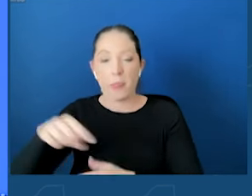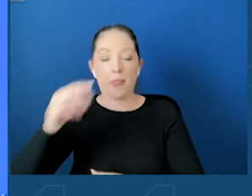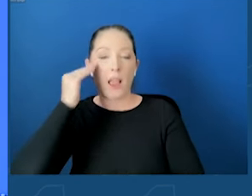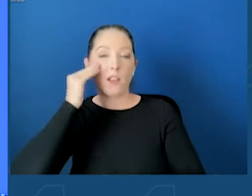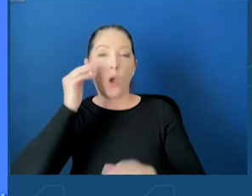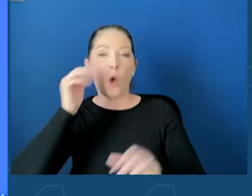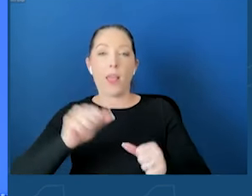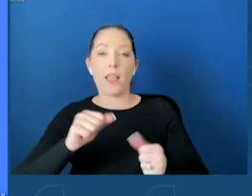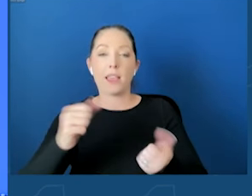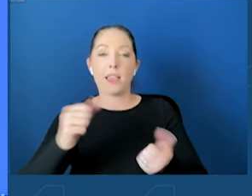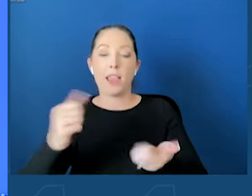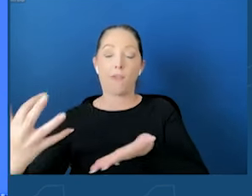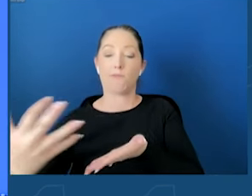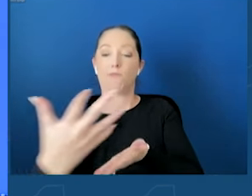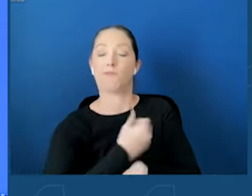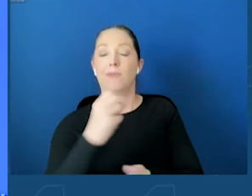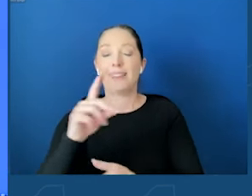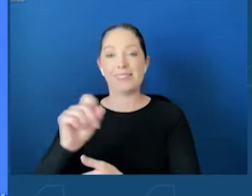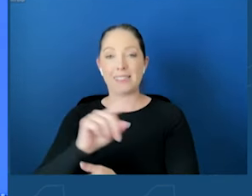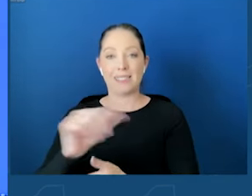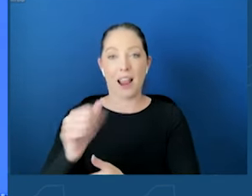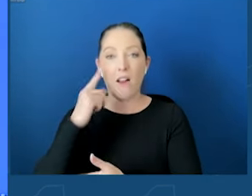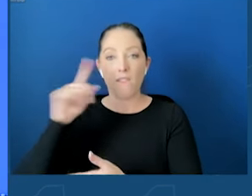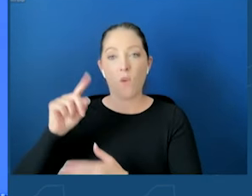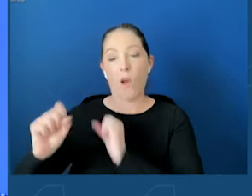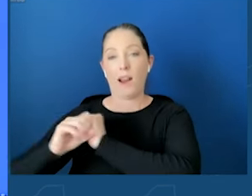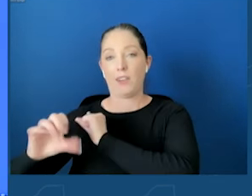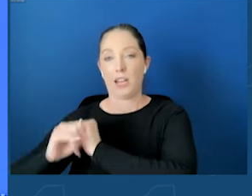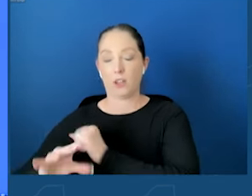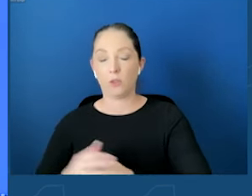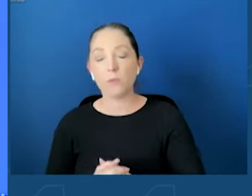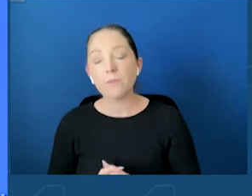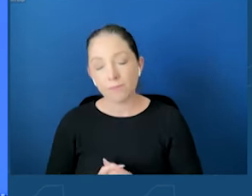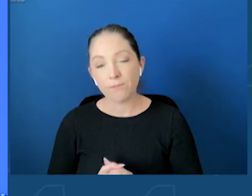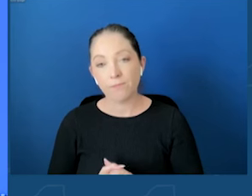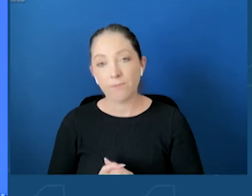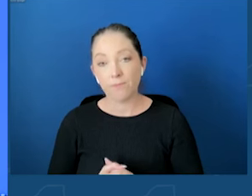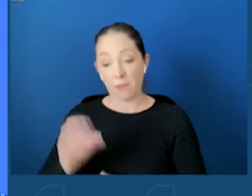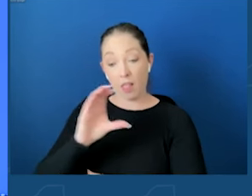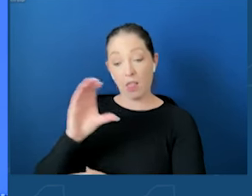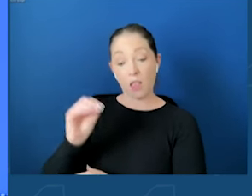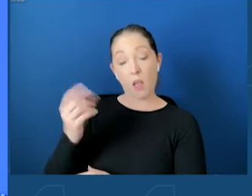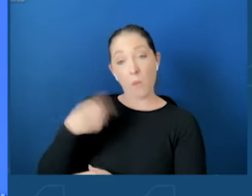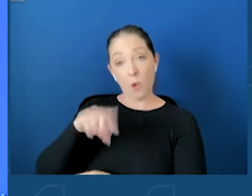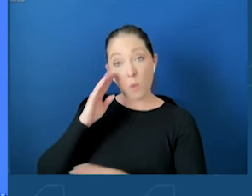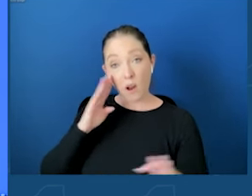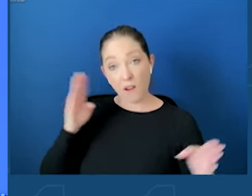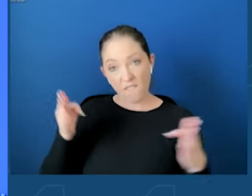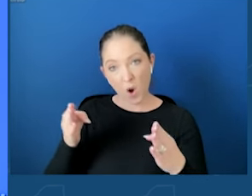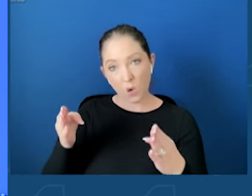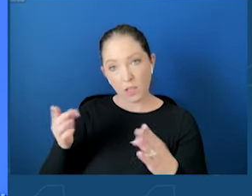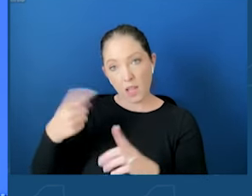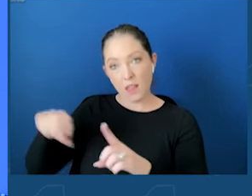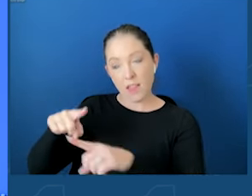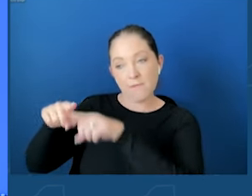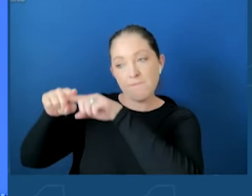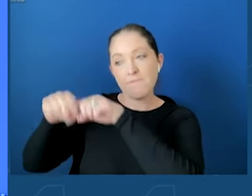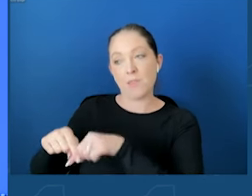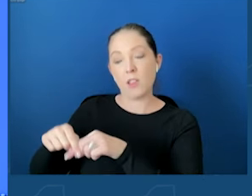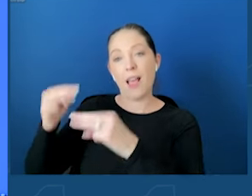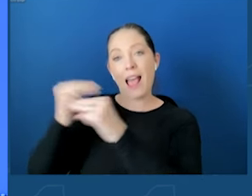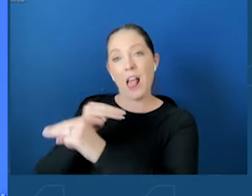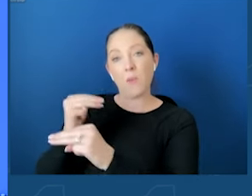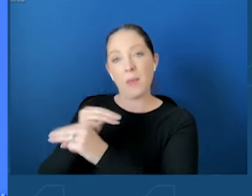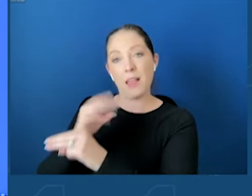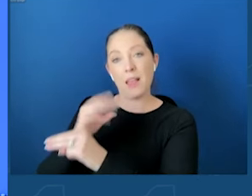The companies we are focusing on are the ones that rely on algorithmic feeds to show new content to